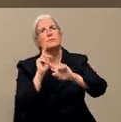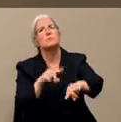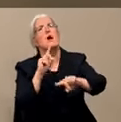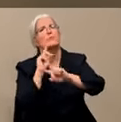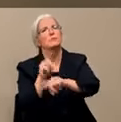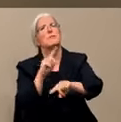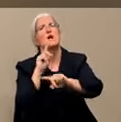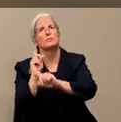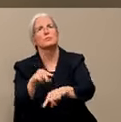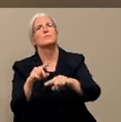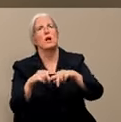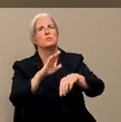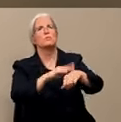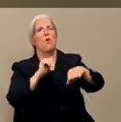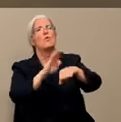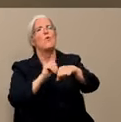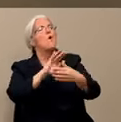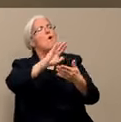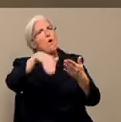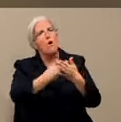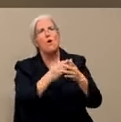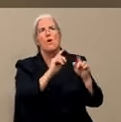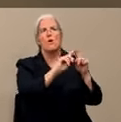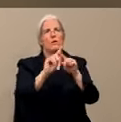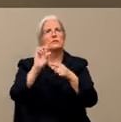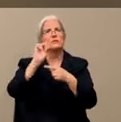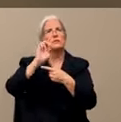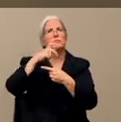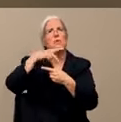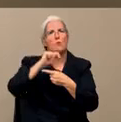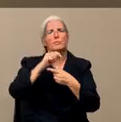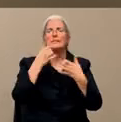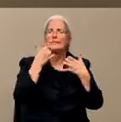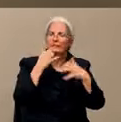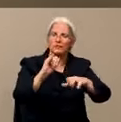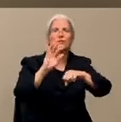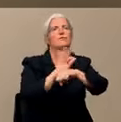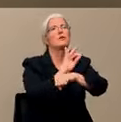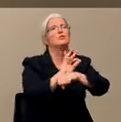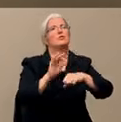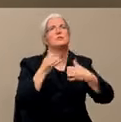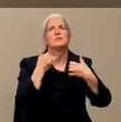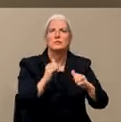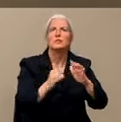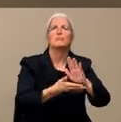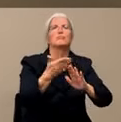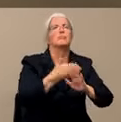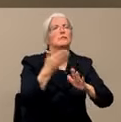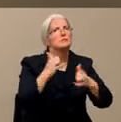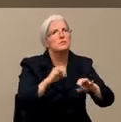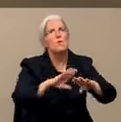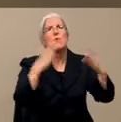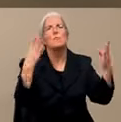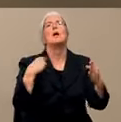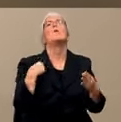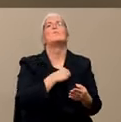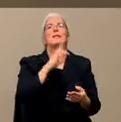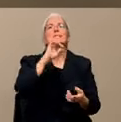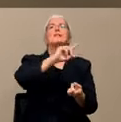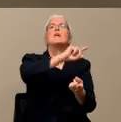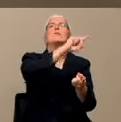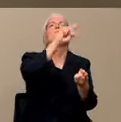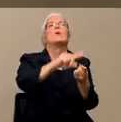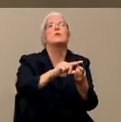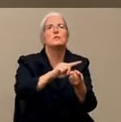are still functioning. What we have done is restricted public access